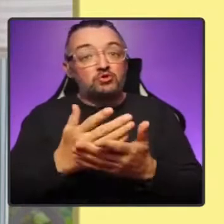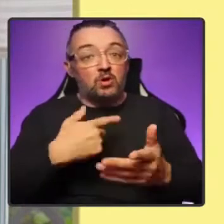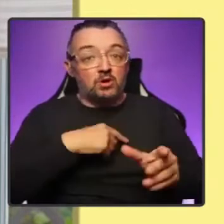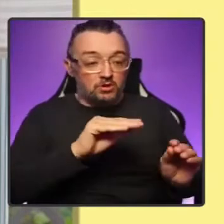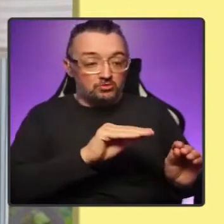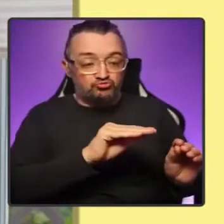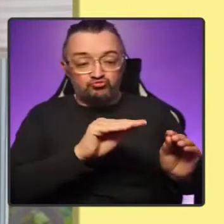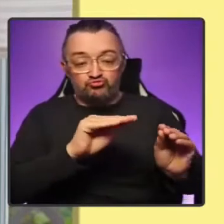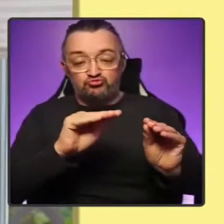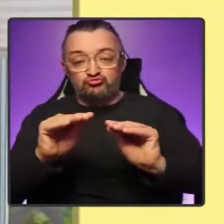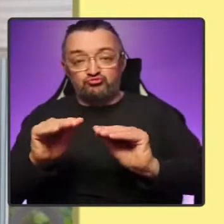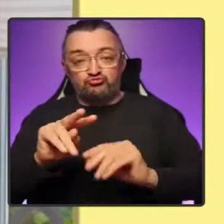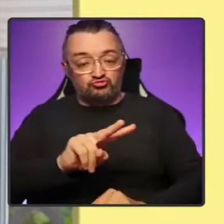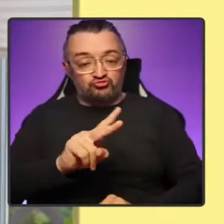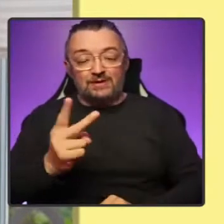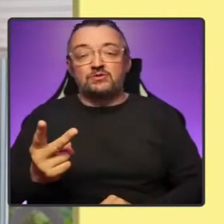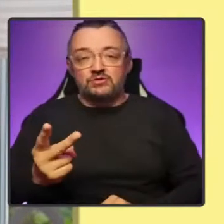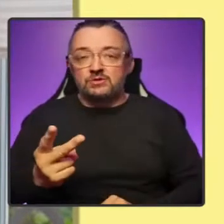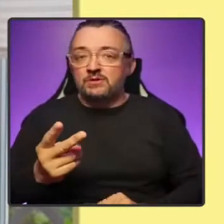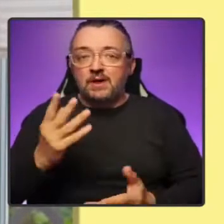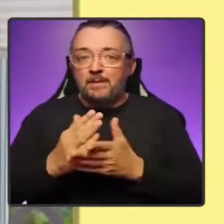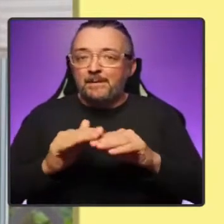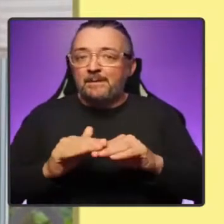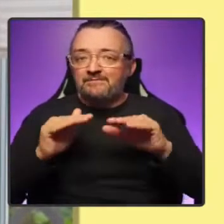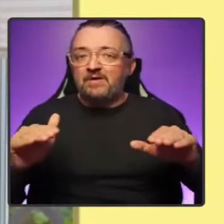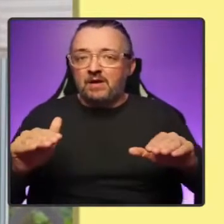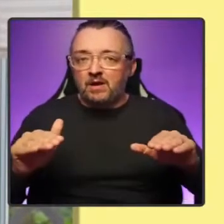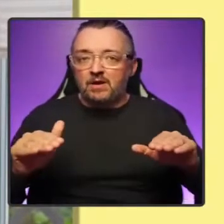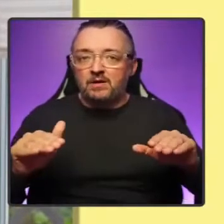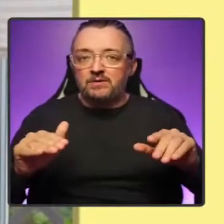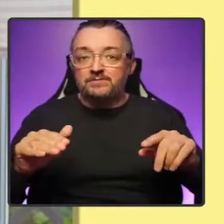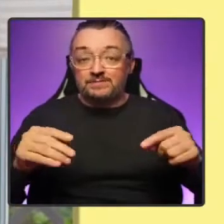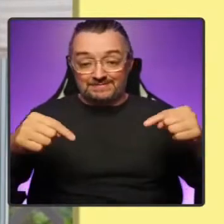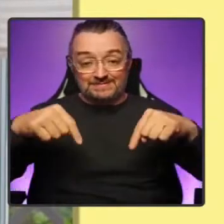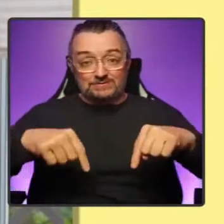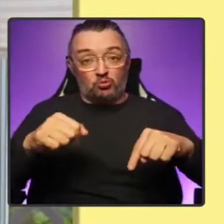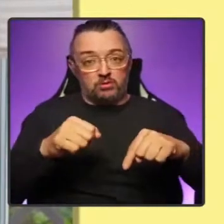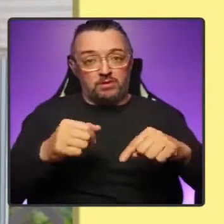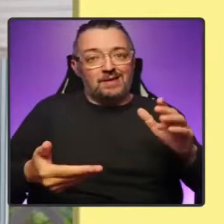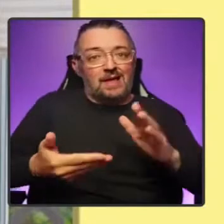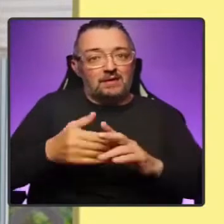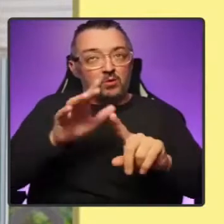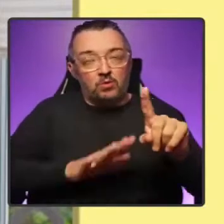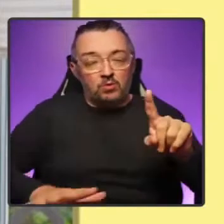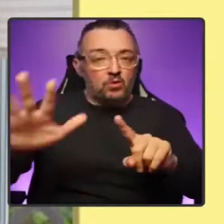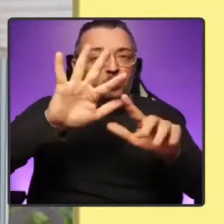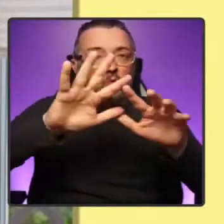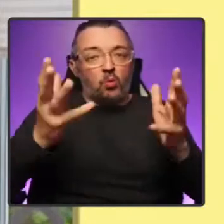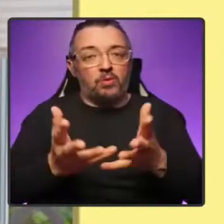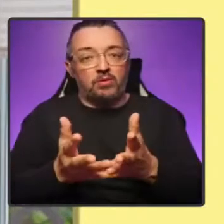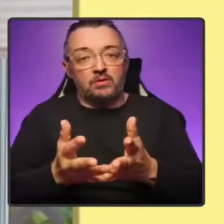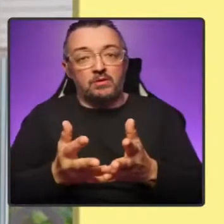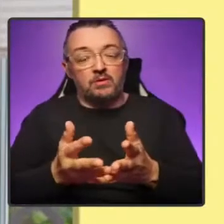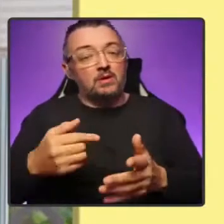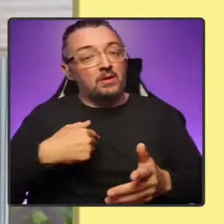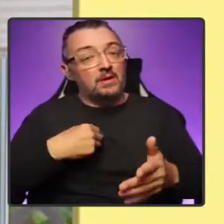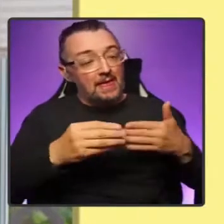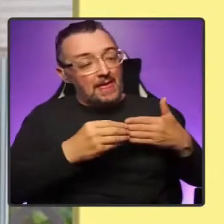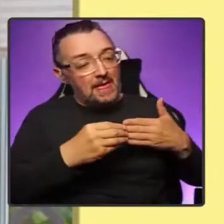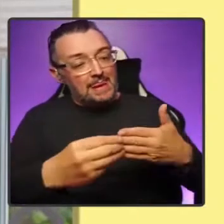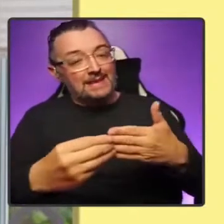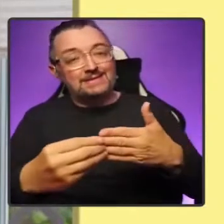here at home and globally. Leading this transformation is a moral obligation that we owe to future generations.